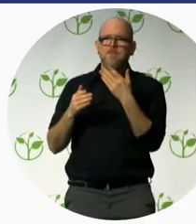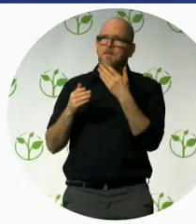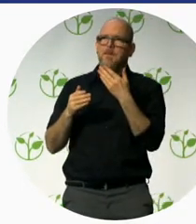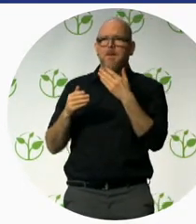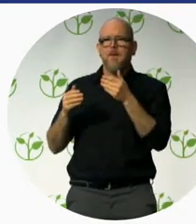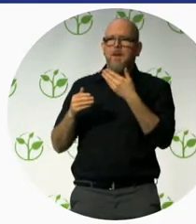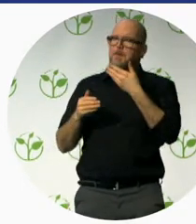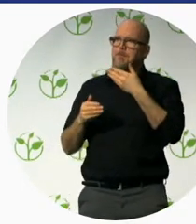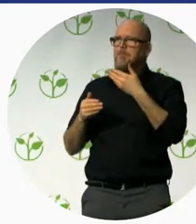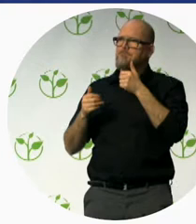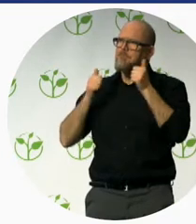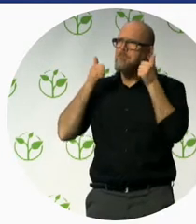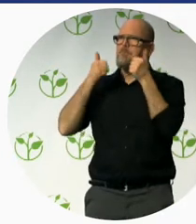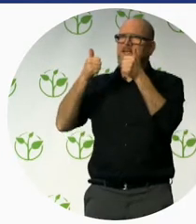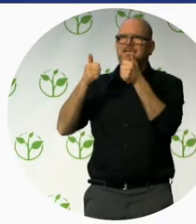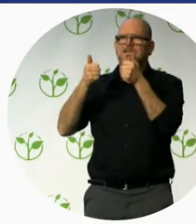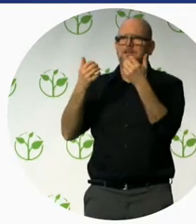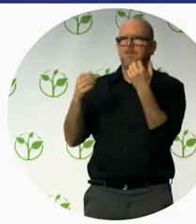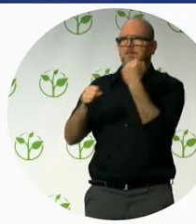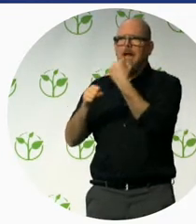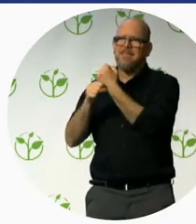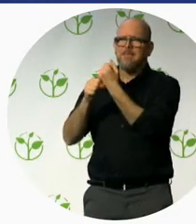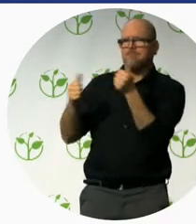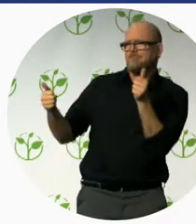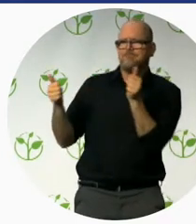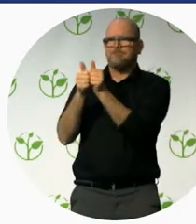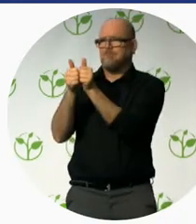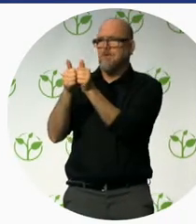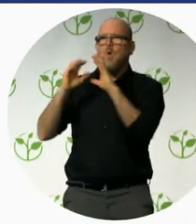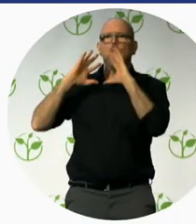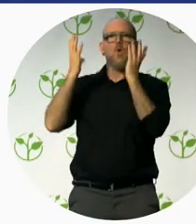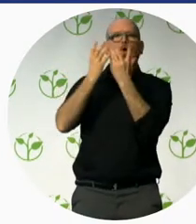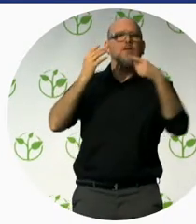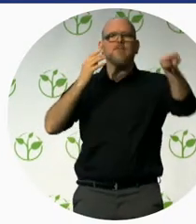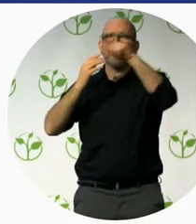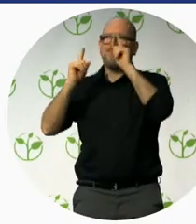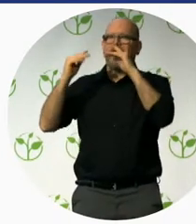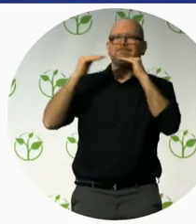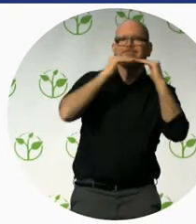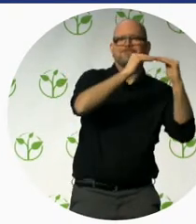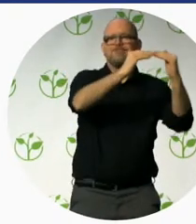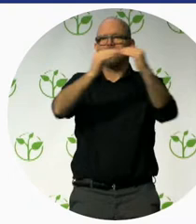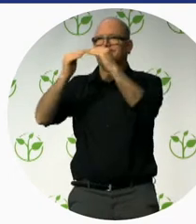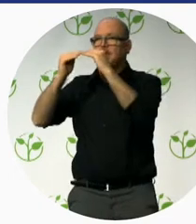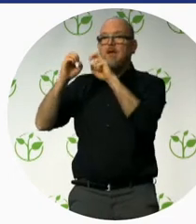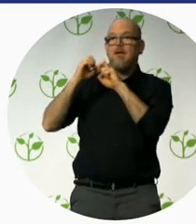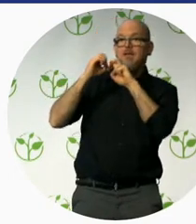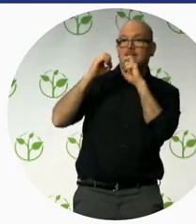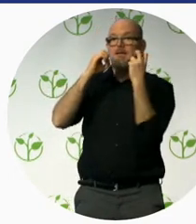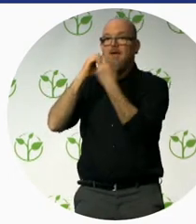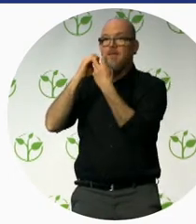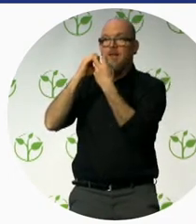find in the world level, talking about tourism issues. It was,